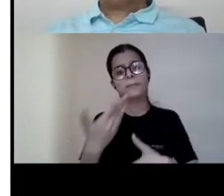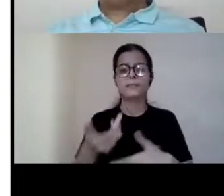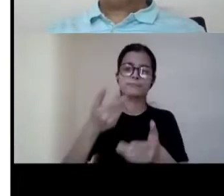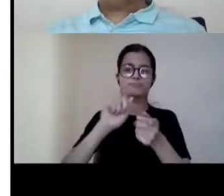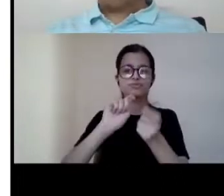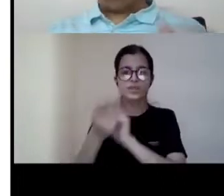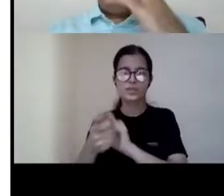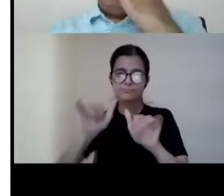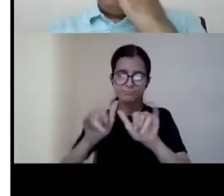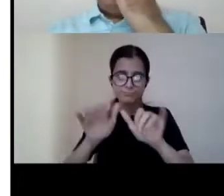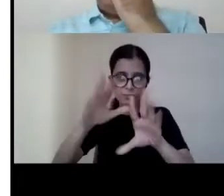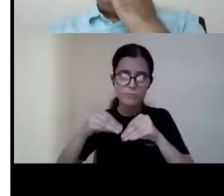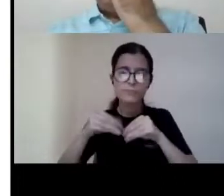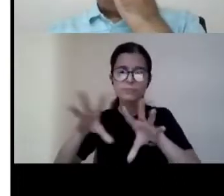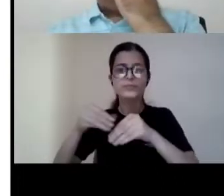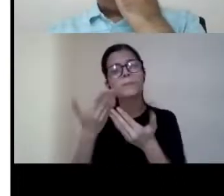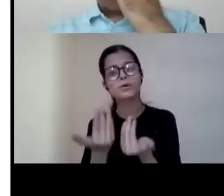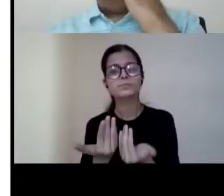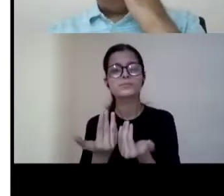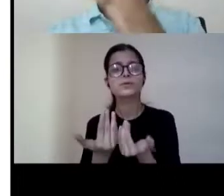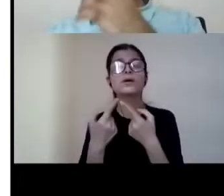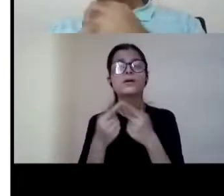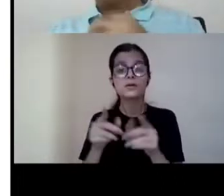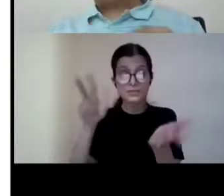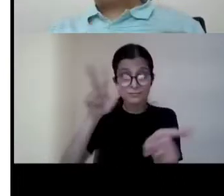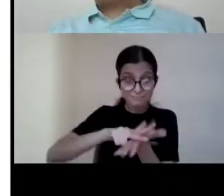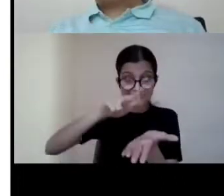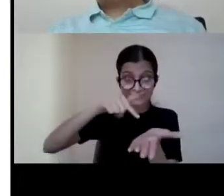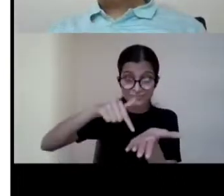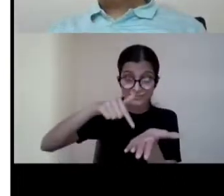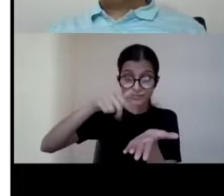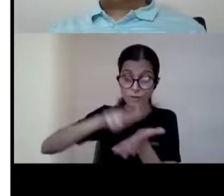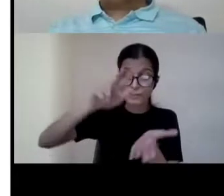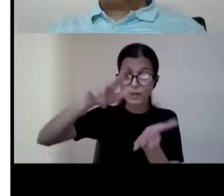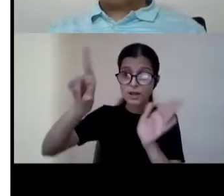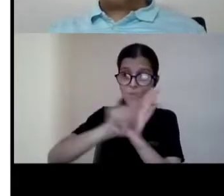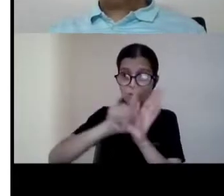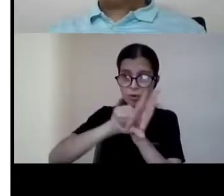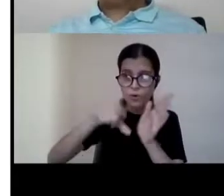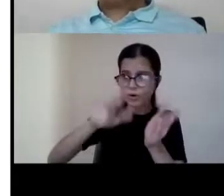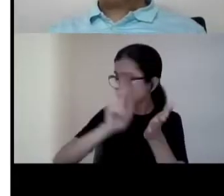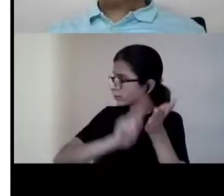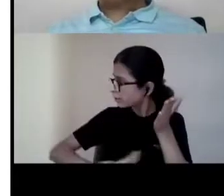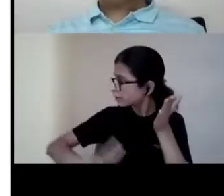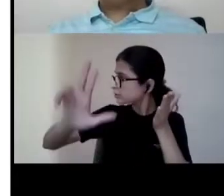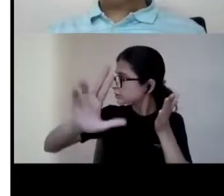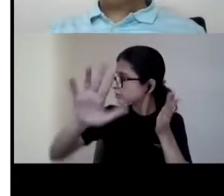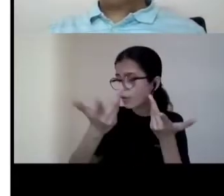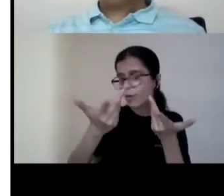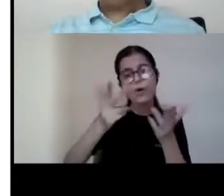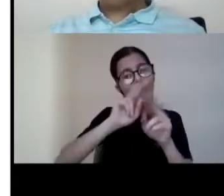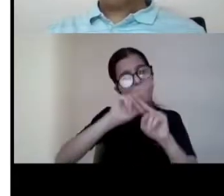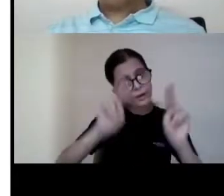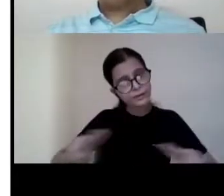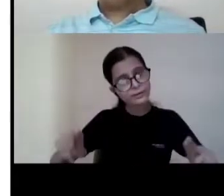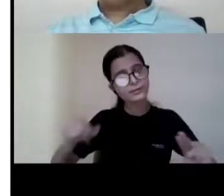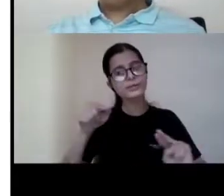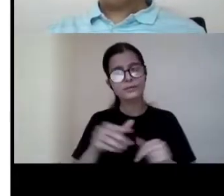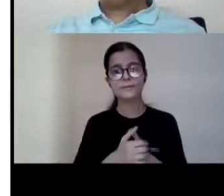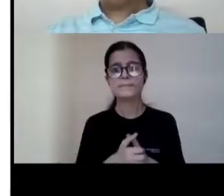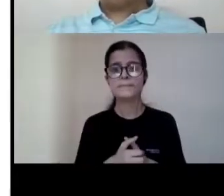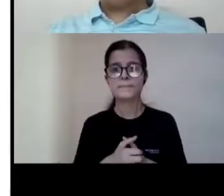so copyright laws nationally and internationally because copyright law